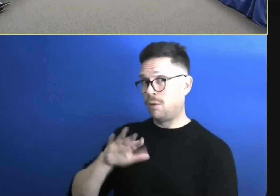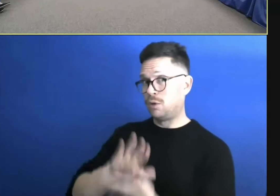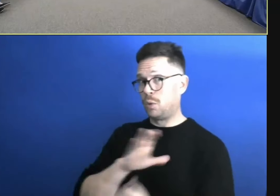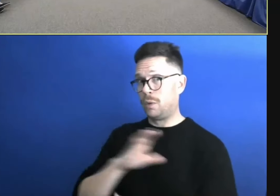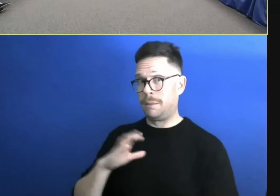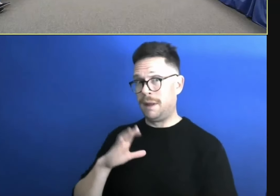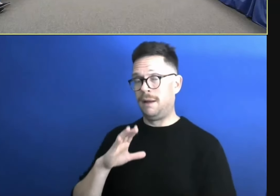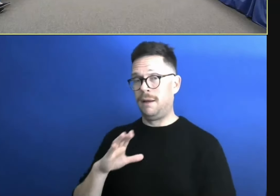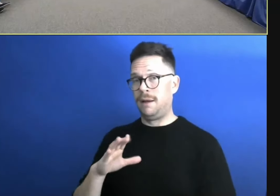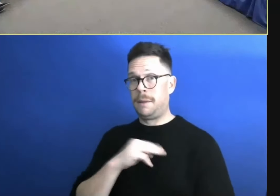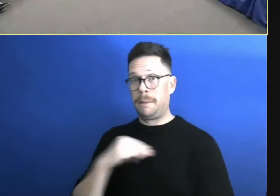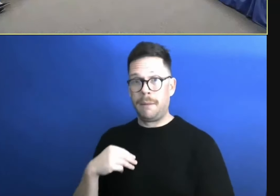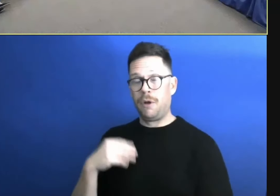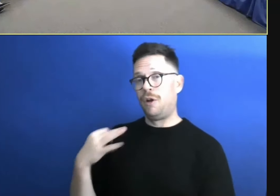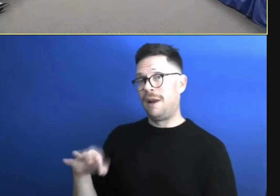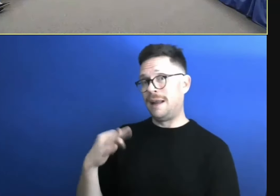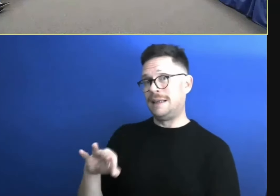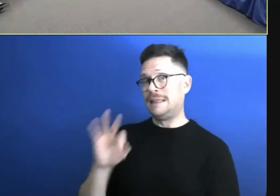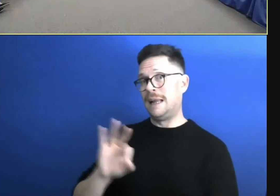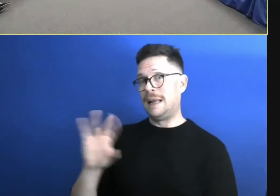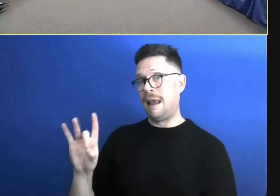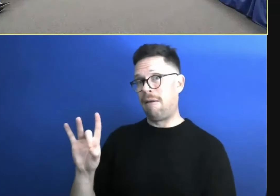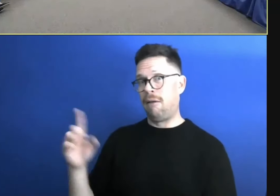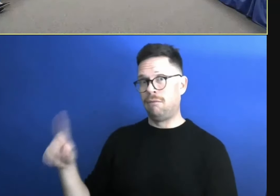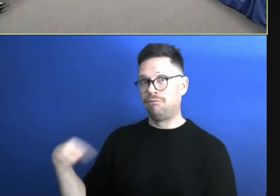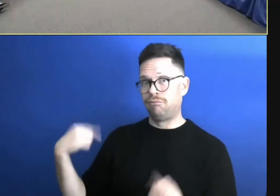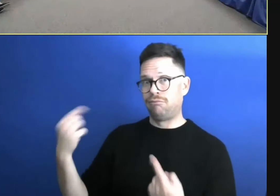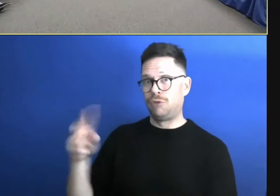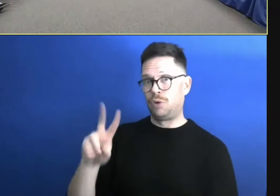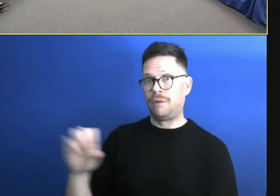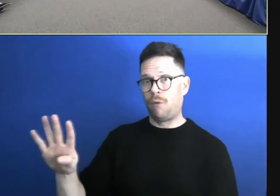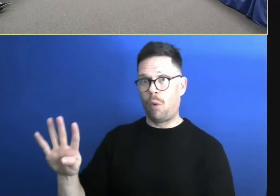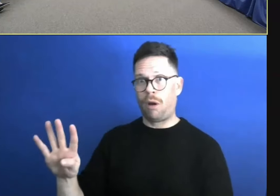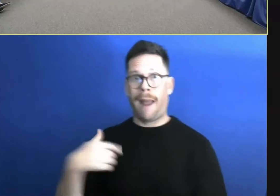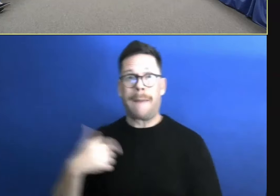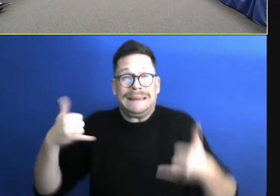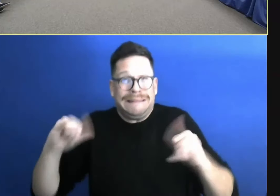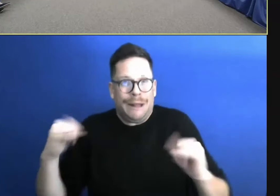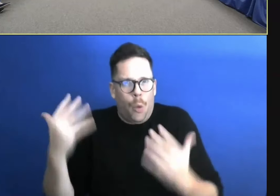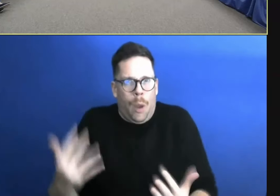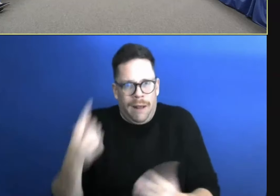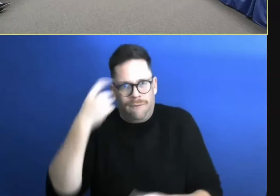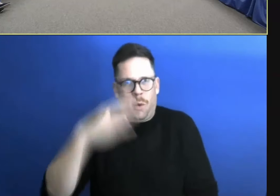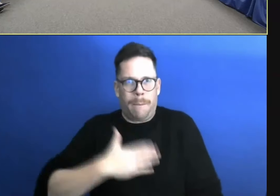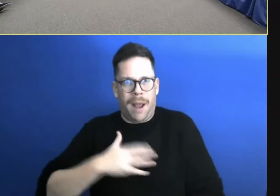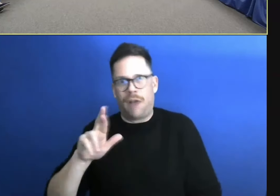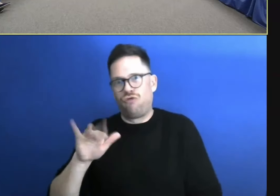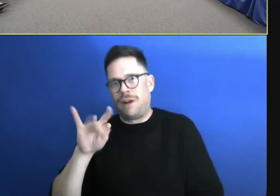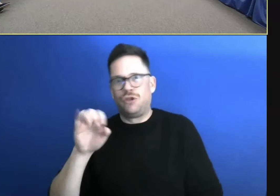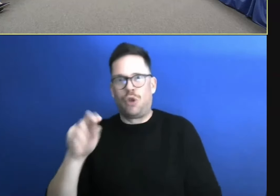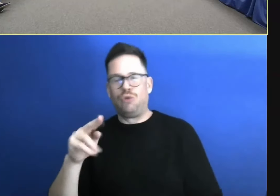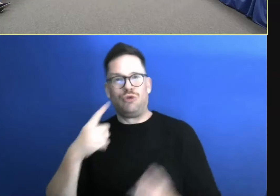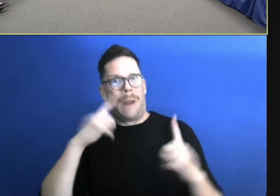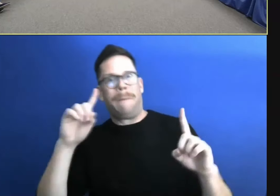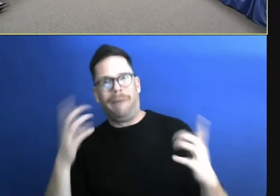to 2004. I'm still waiting for that. It actually lies. So, I don't know. mean, it looks like downcast itself. Are we